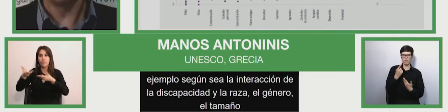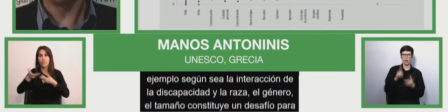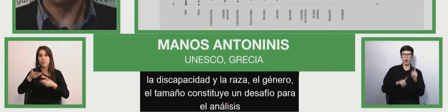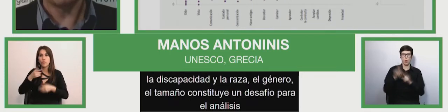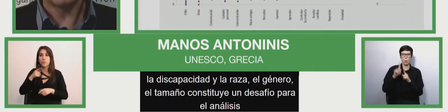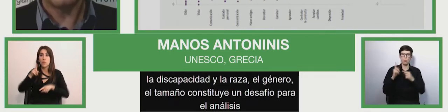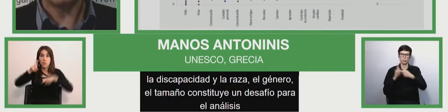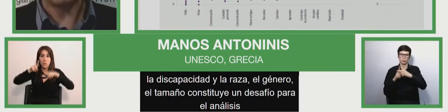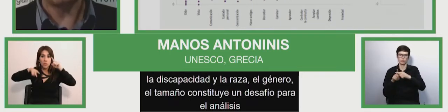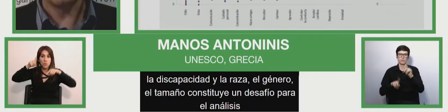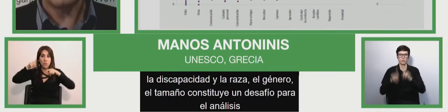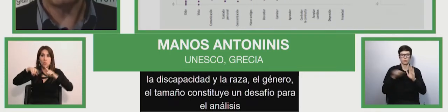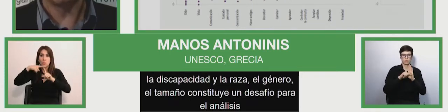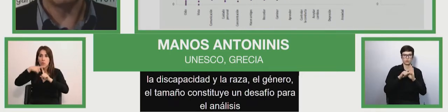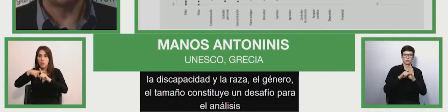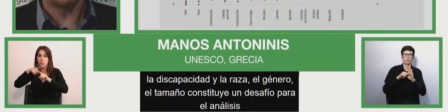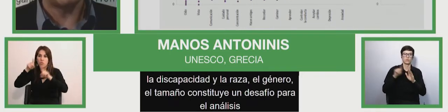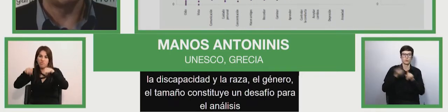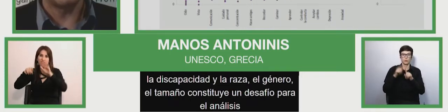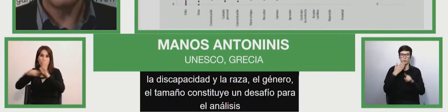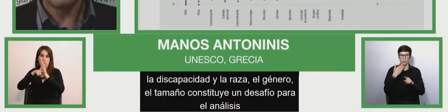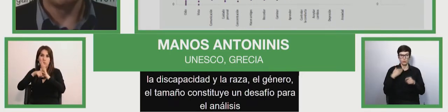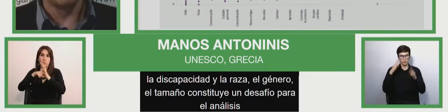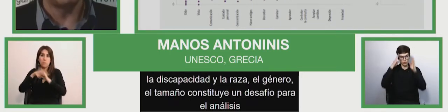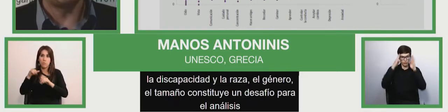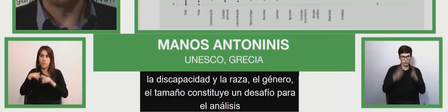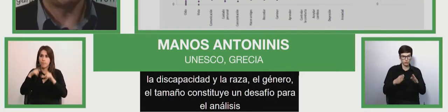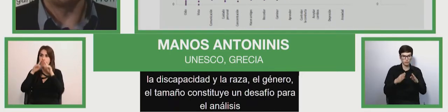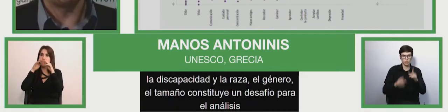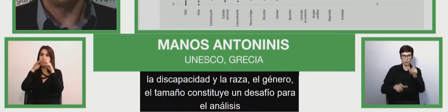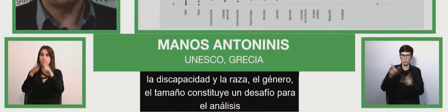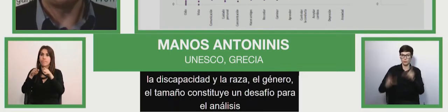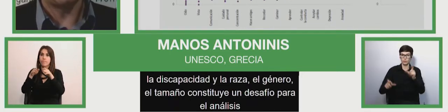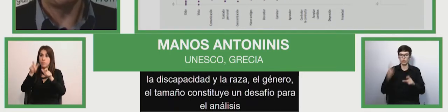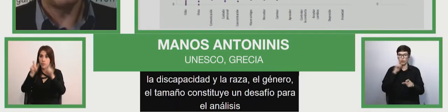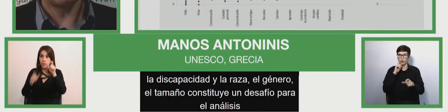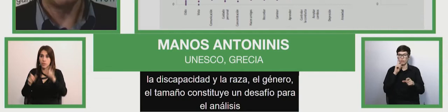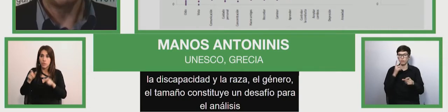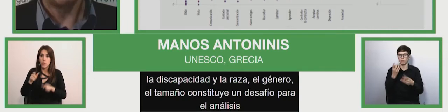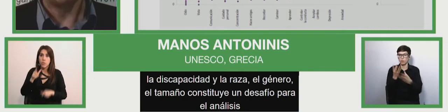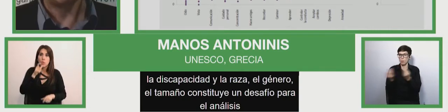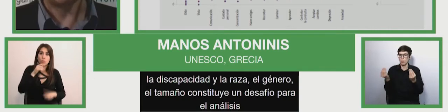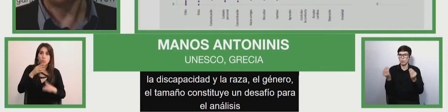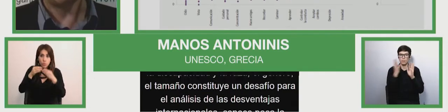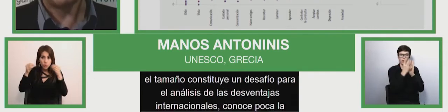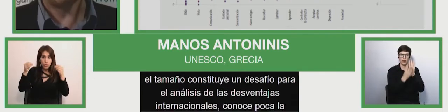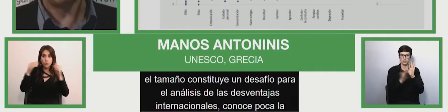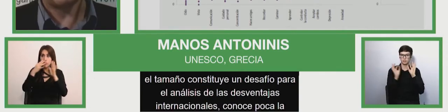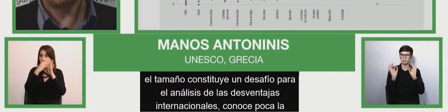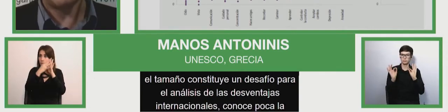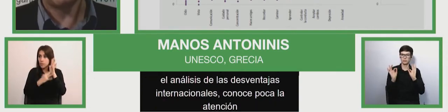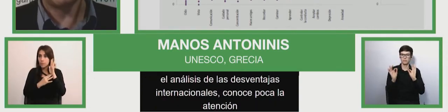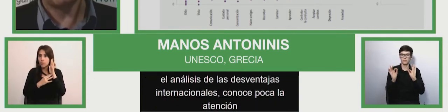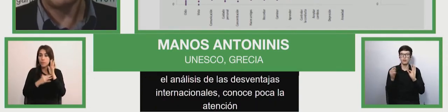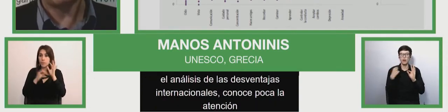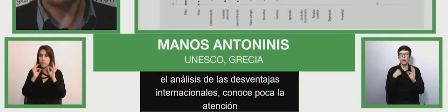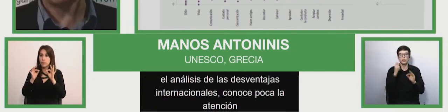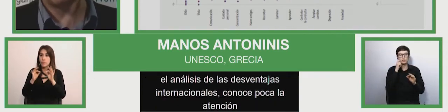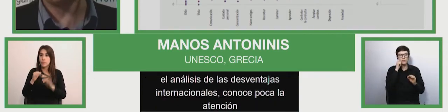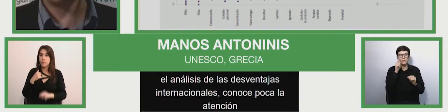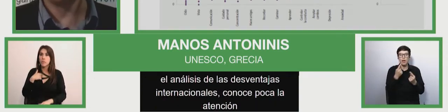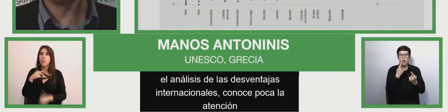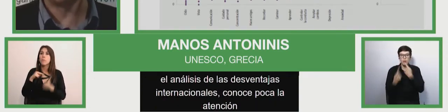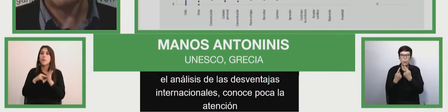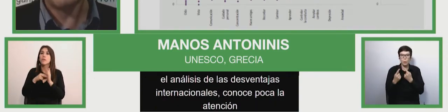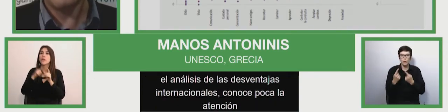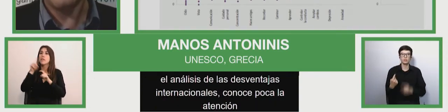people who gather multiple specific attributes, service for normalized homes are affected